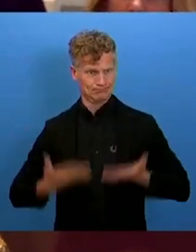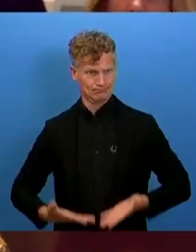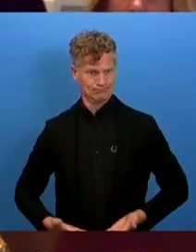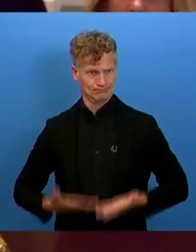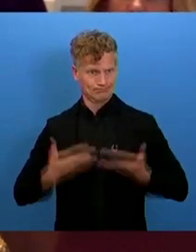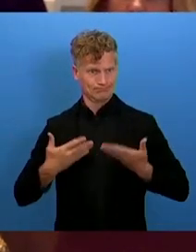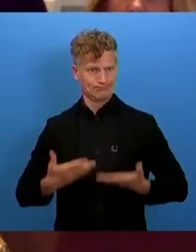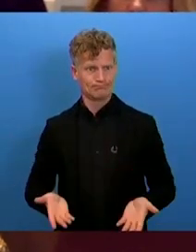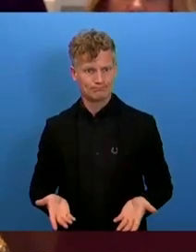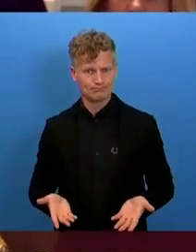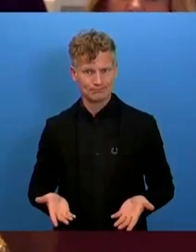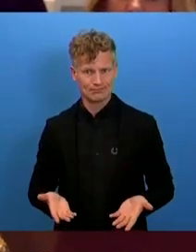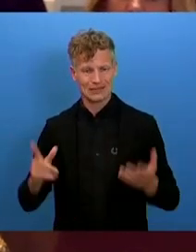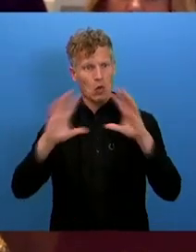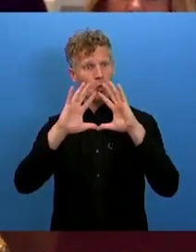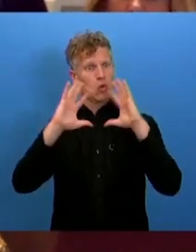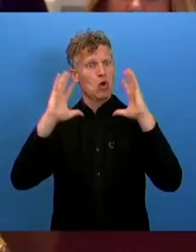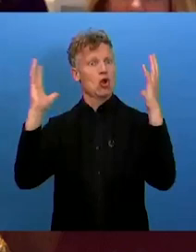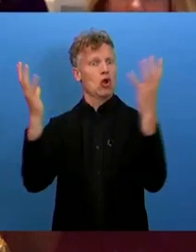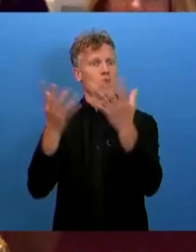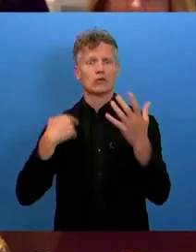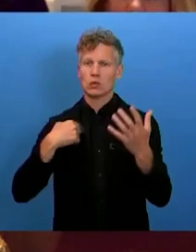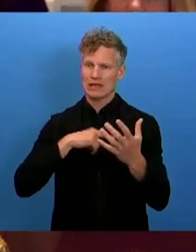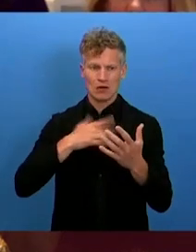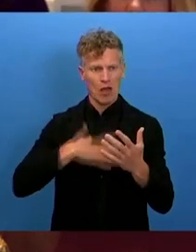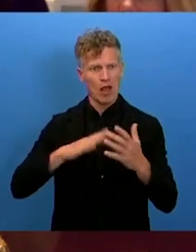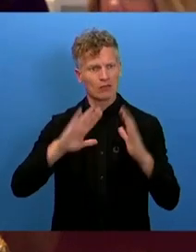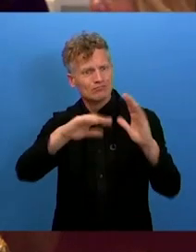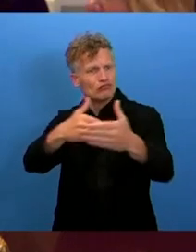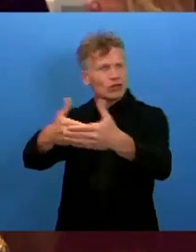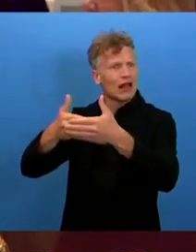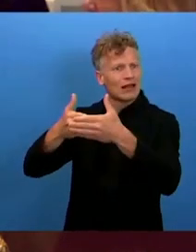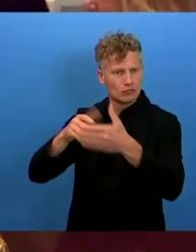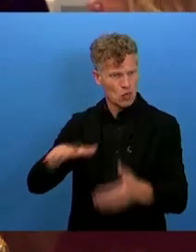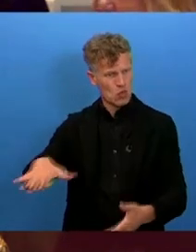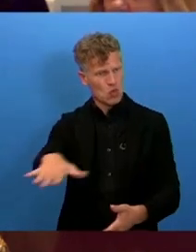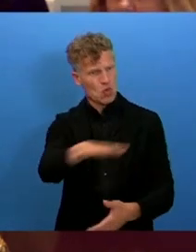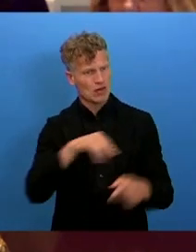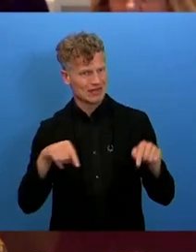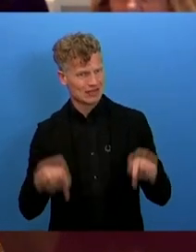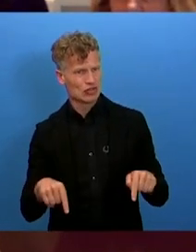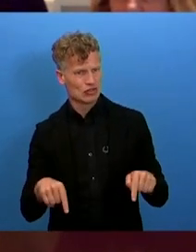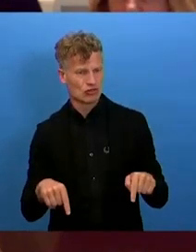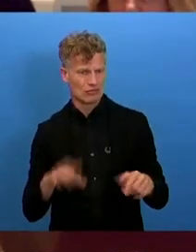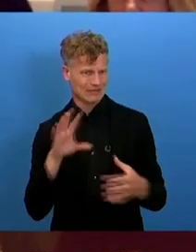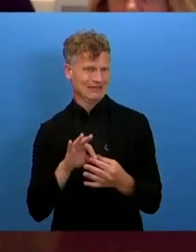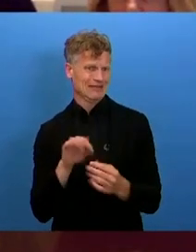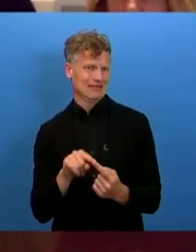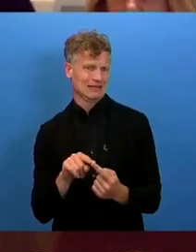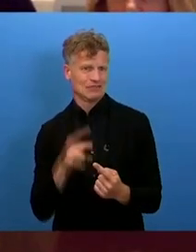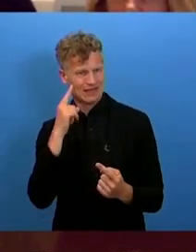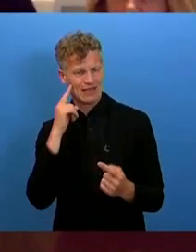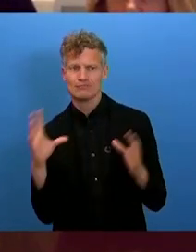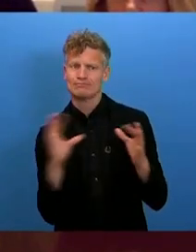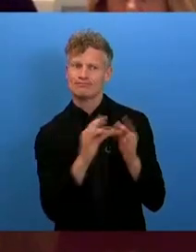in this ideal world that we're defending all, and that's why we're here, and we should recall article 38. Nevertheless,